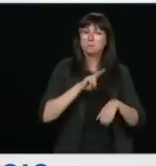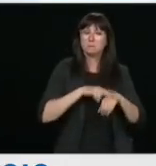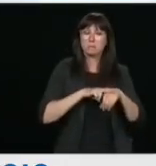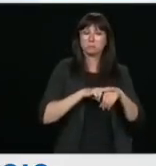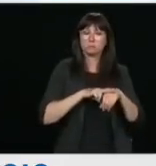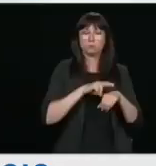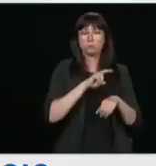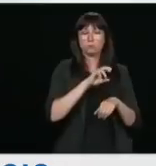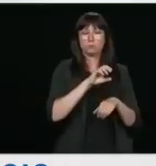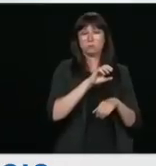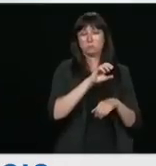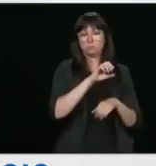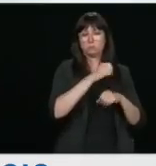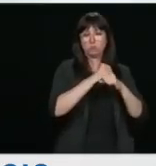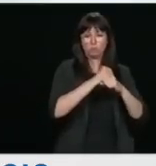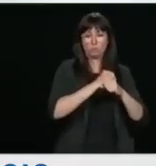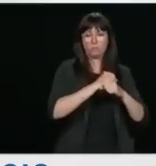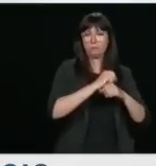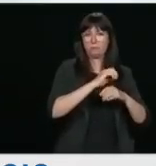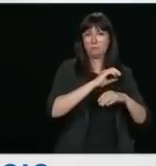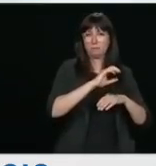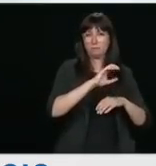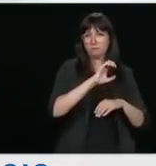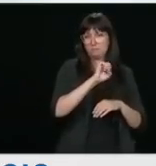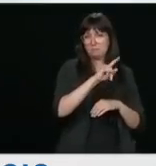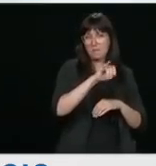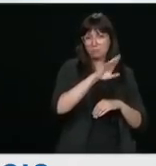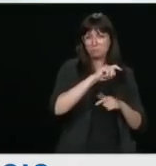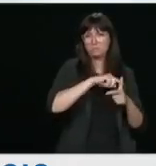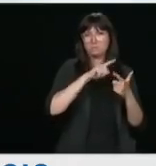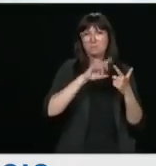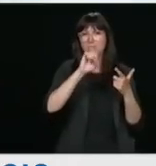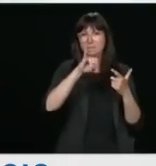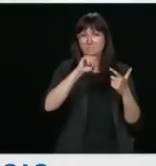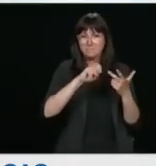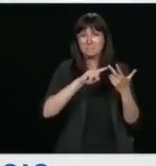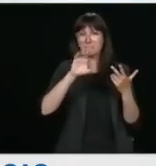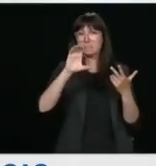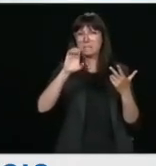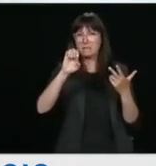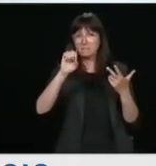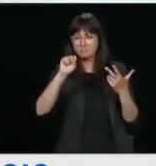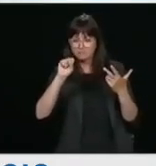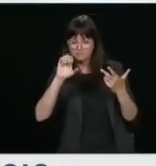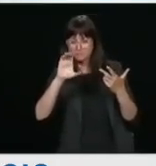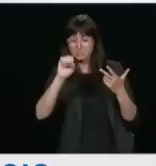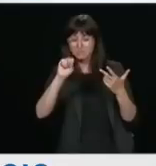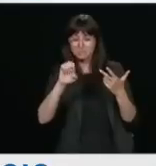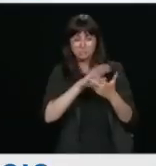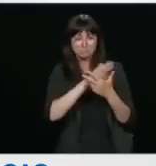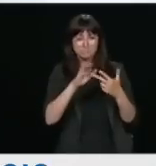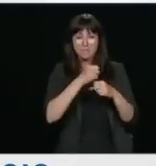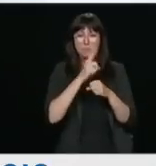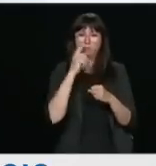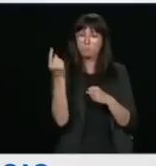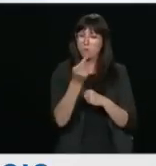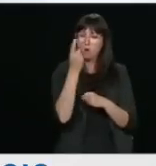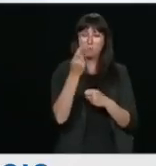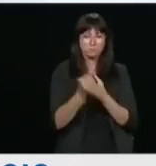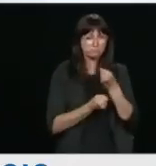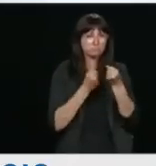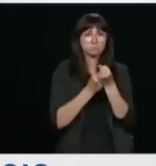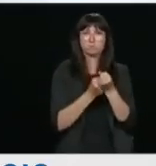and their important advisors and partners in Justice Canada to ensure that we at all times uphold that law in this country